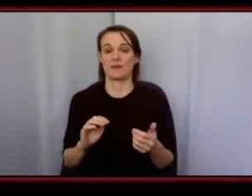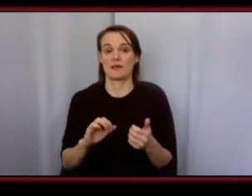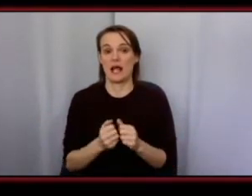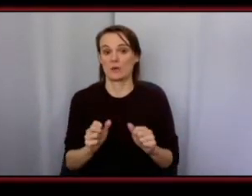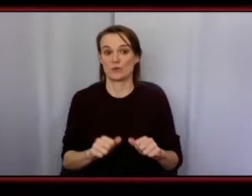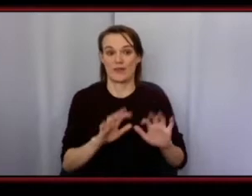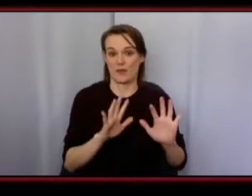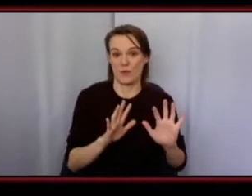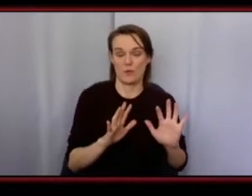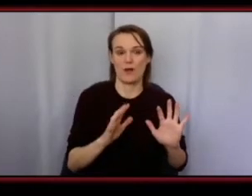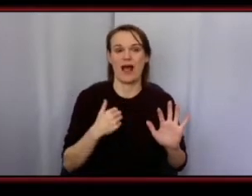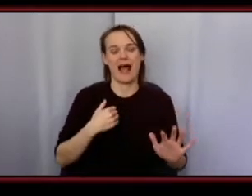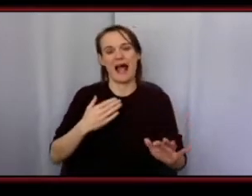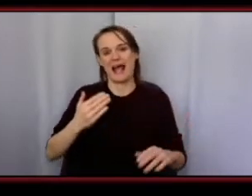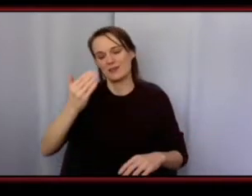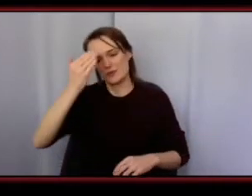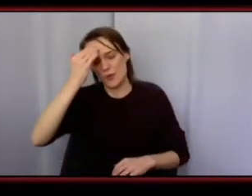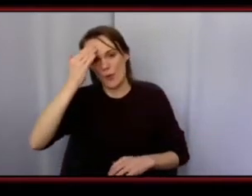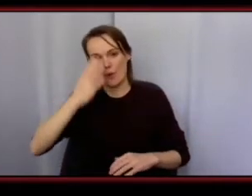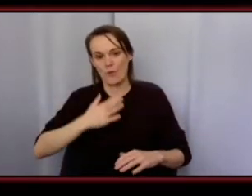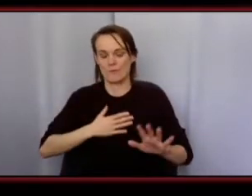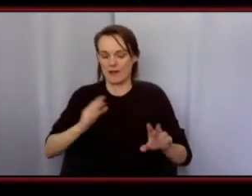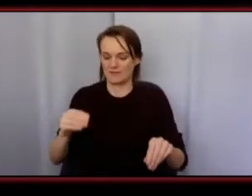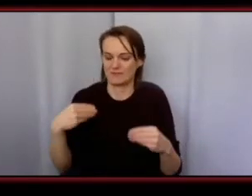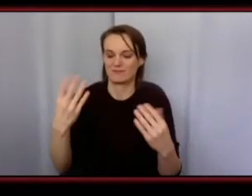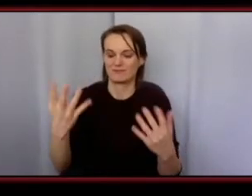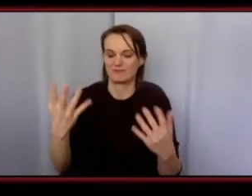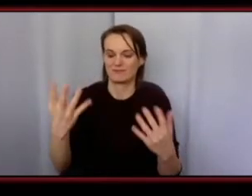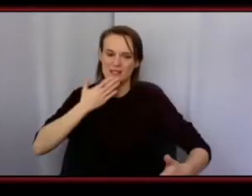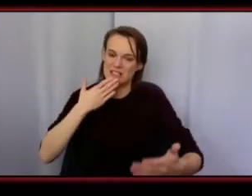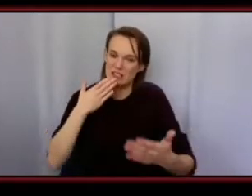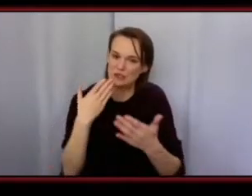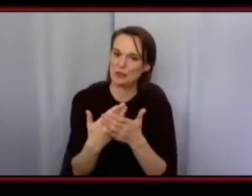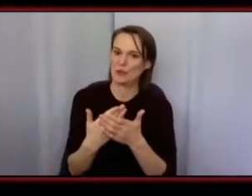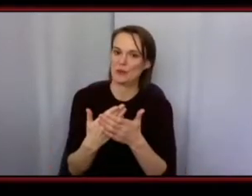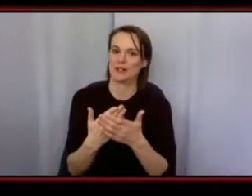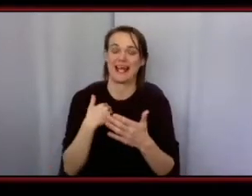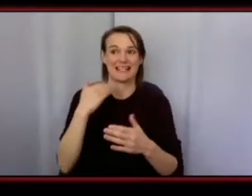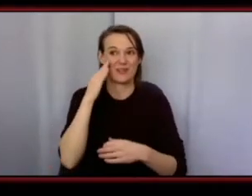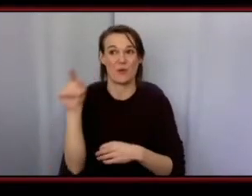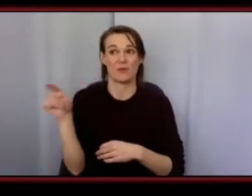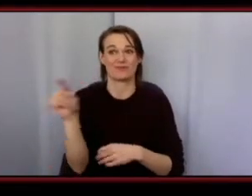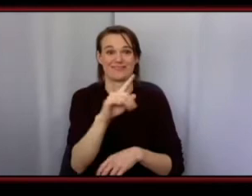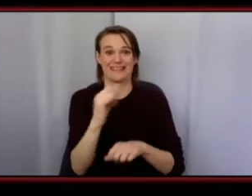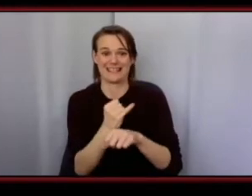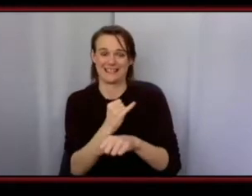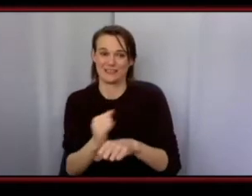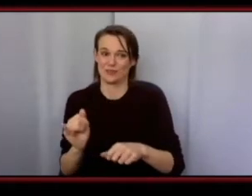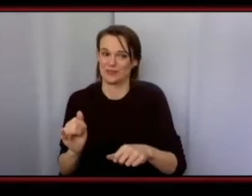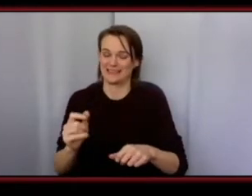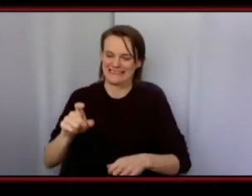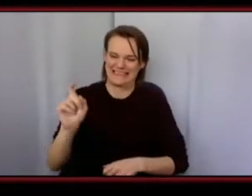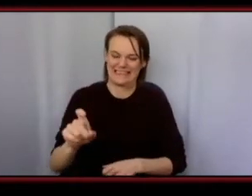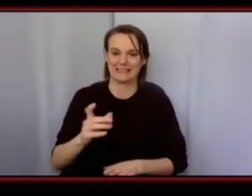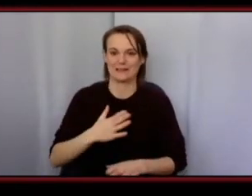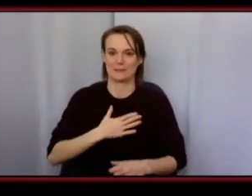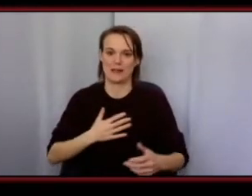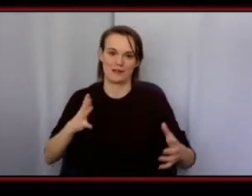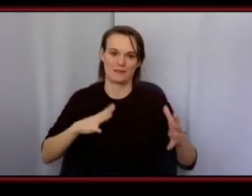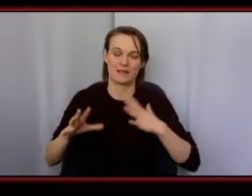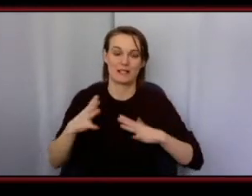good and um needed in the industry that i'm in whether it's in the world of philanthropy or fashion